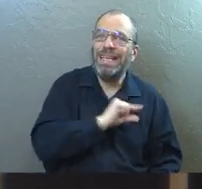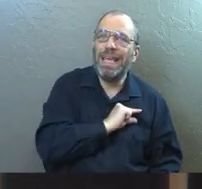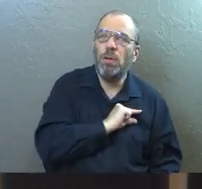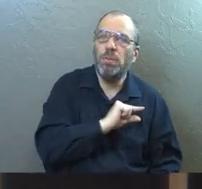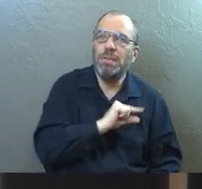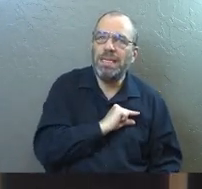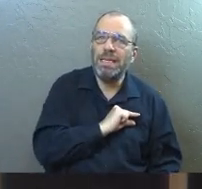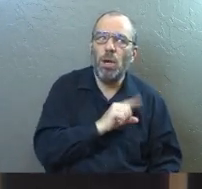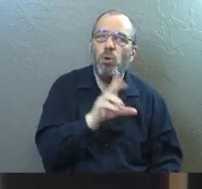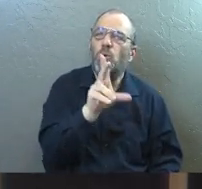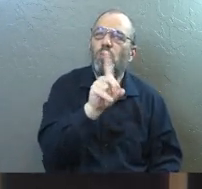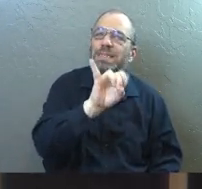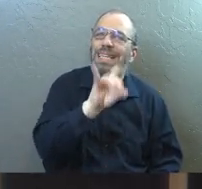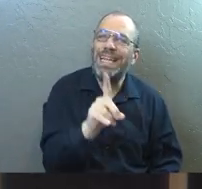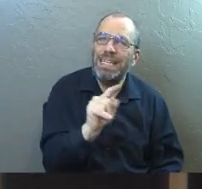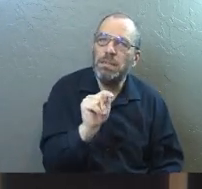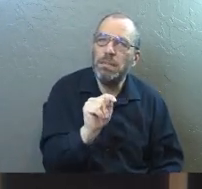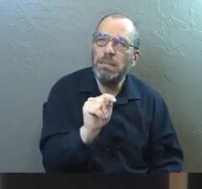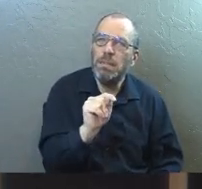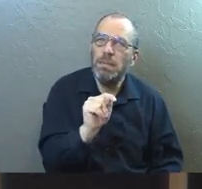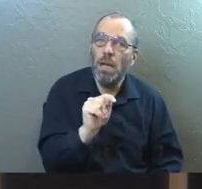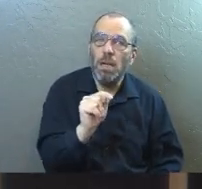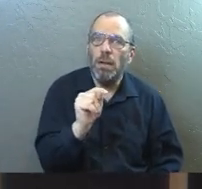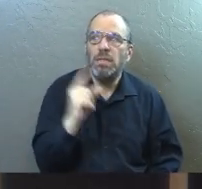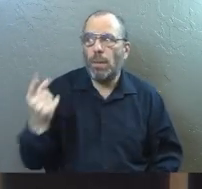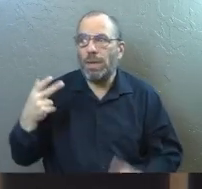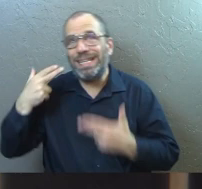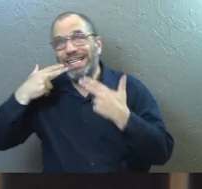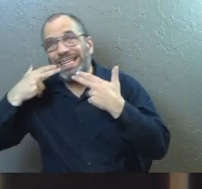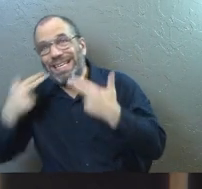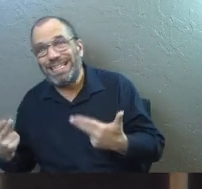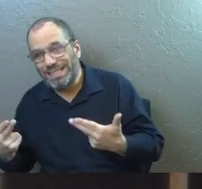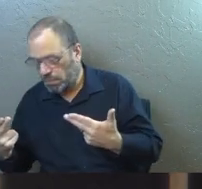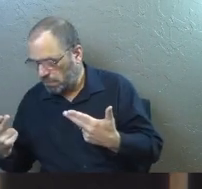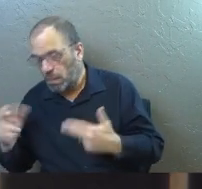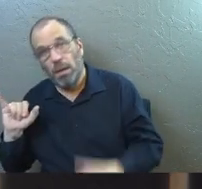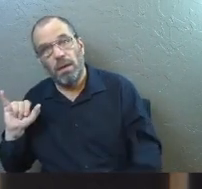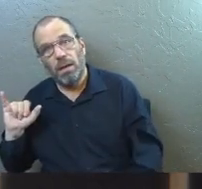You need to find somebody innocent. Actually innocent.